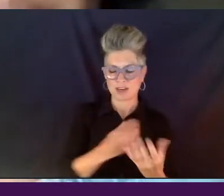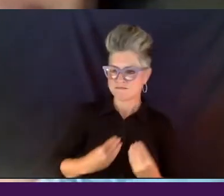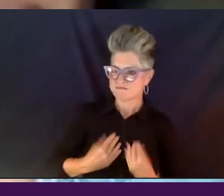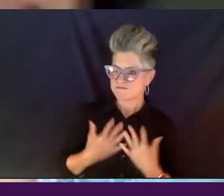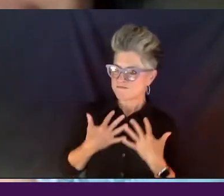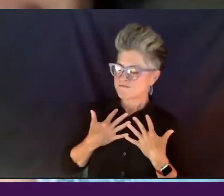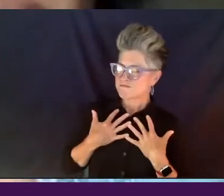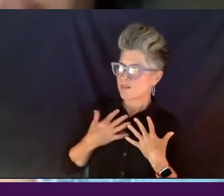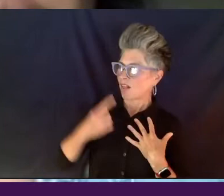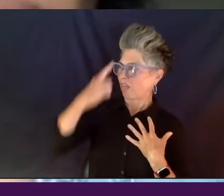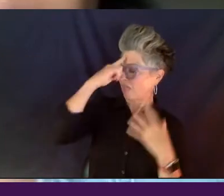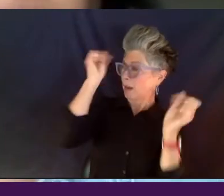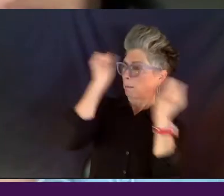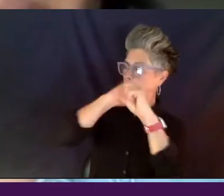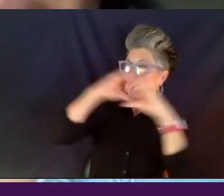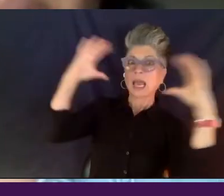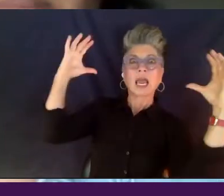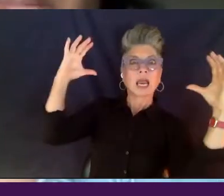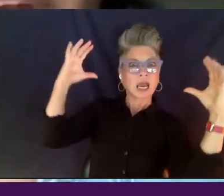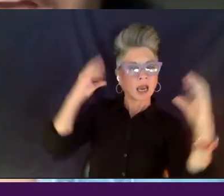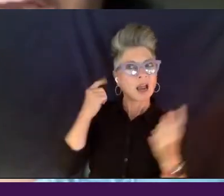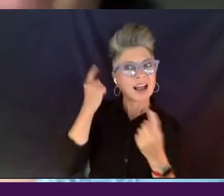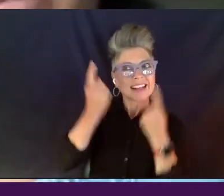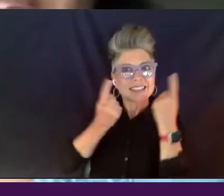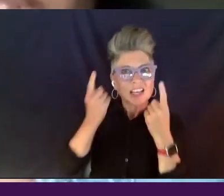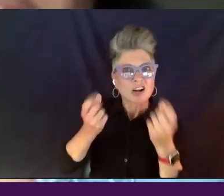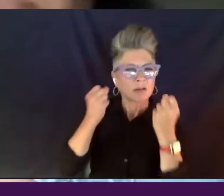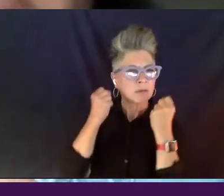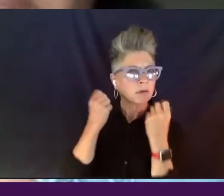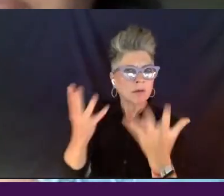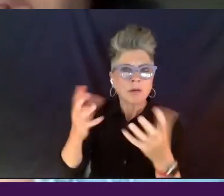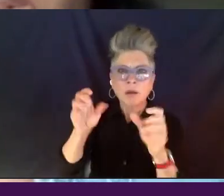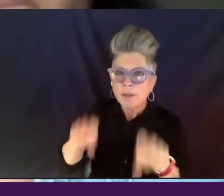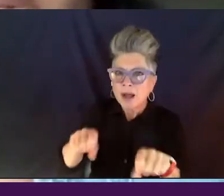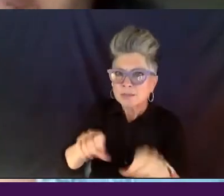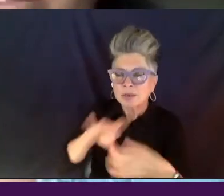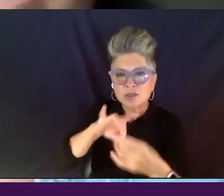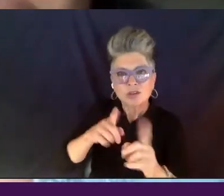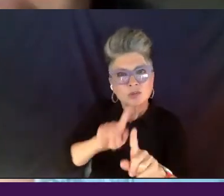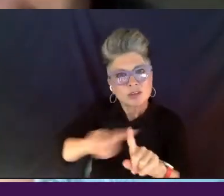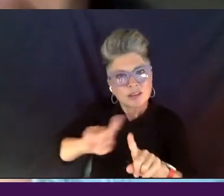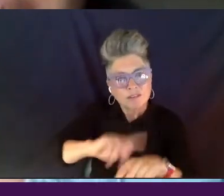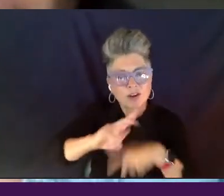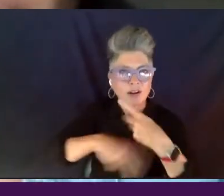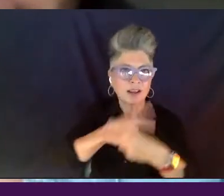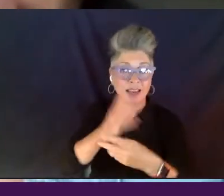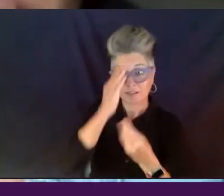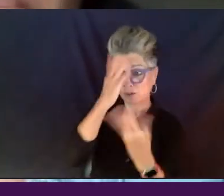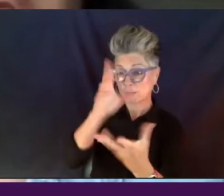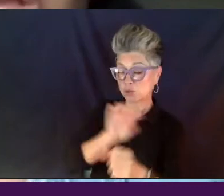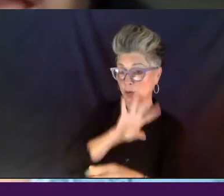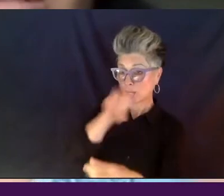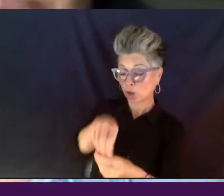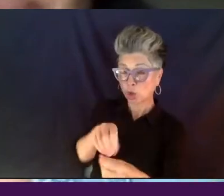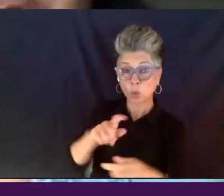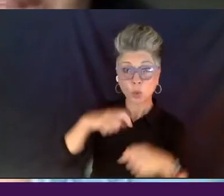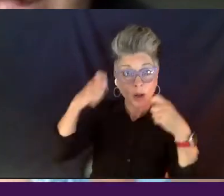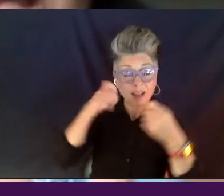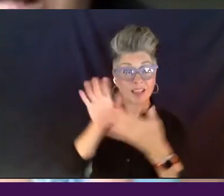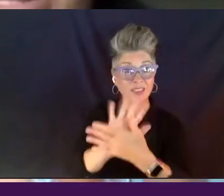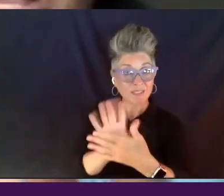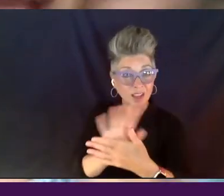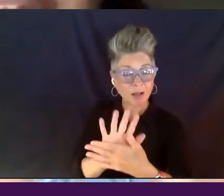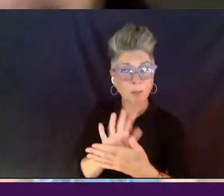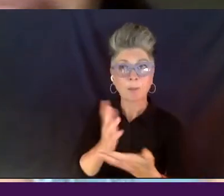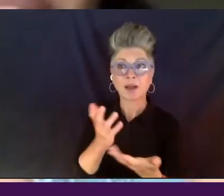the possibilities of the types of information that we could include in the film that helped to, as Byron